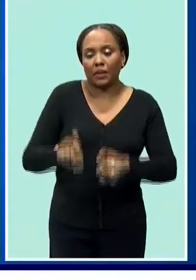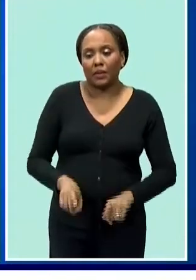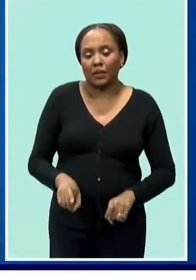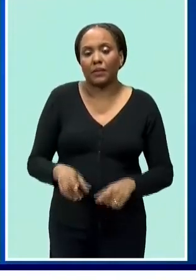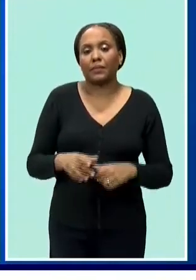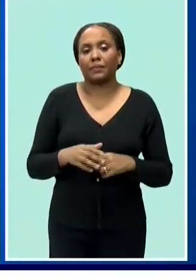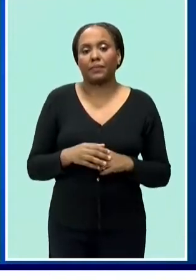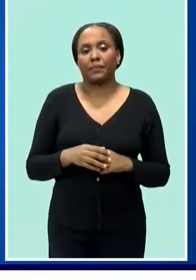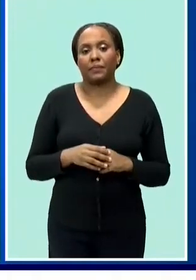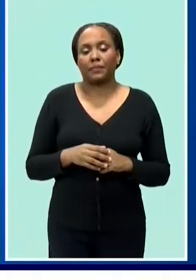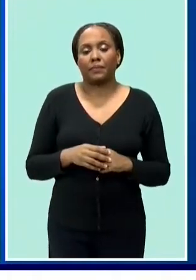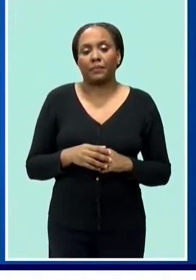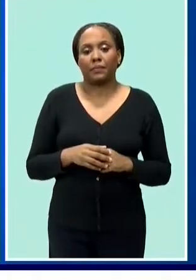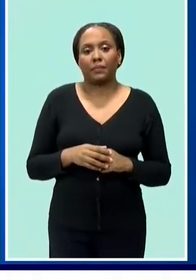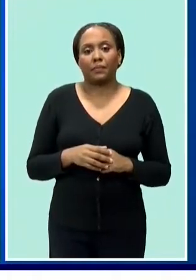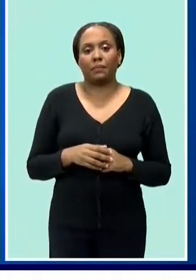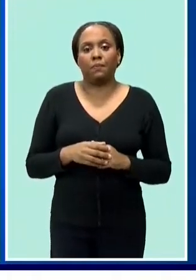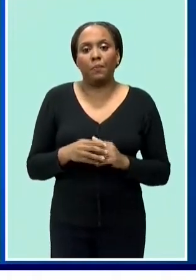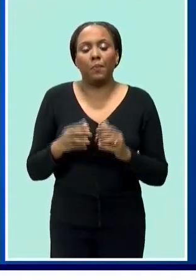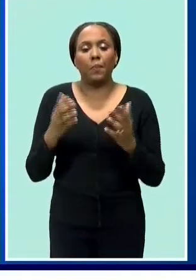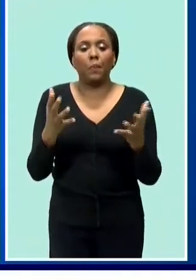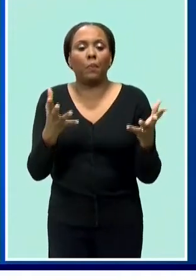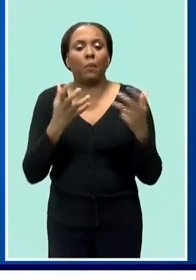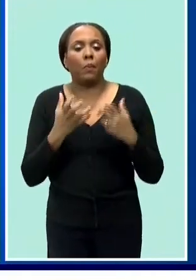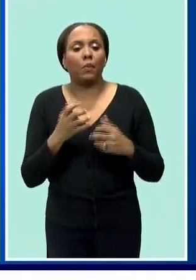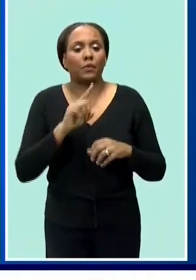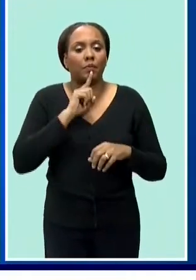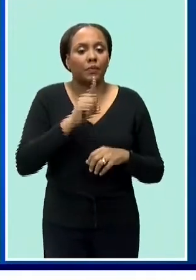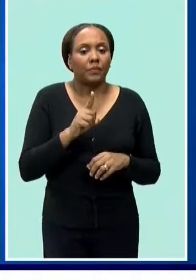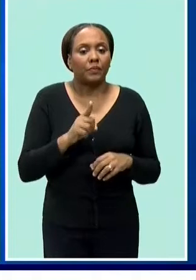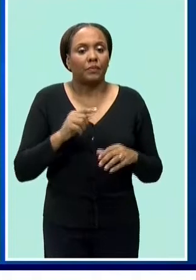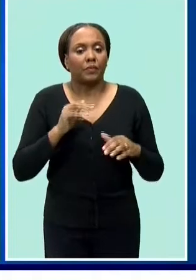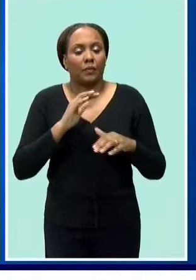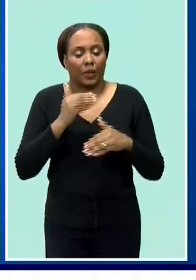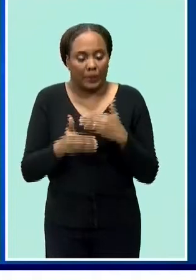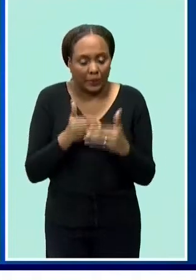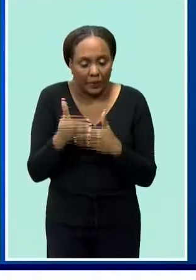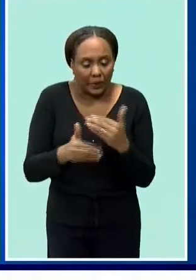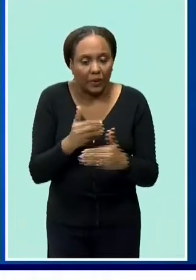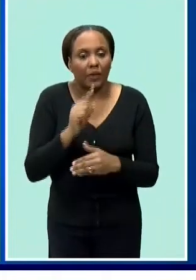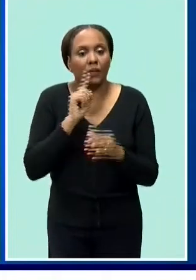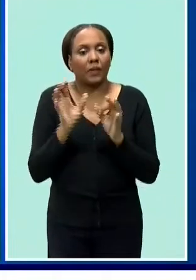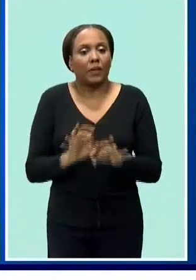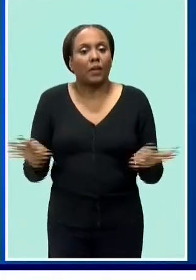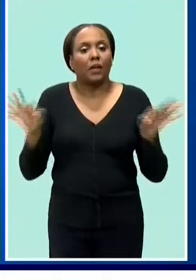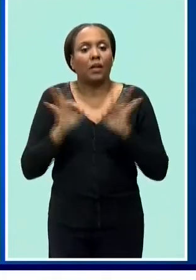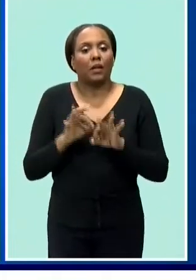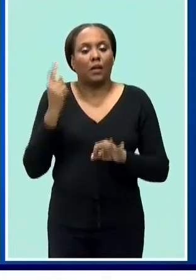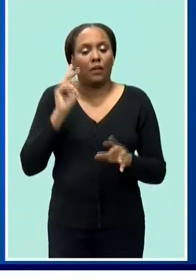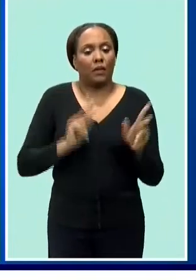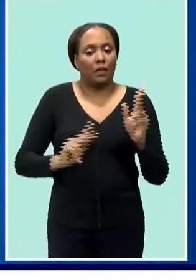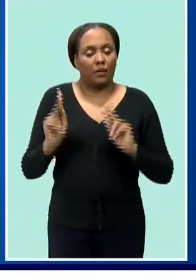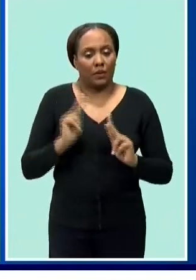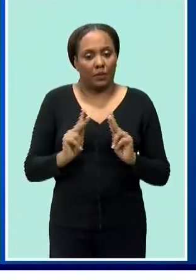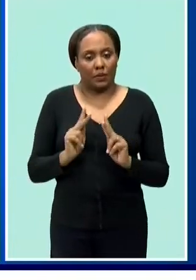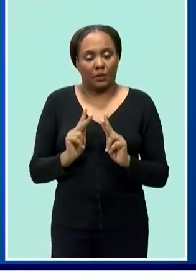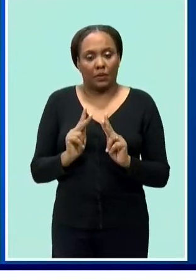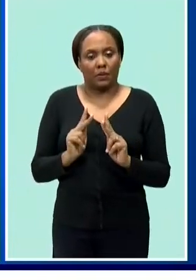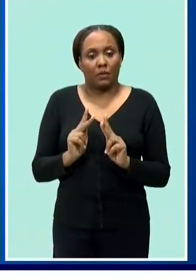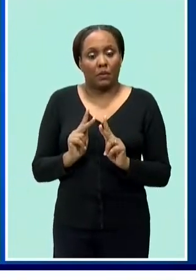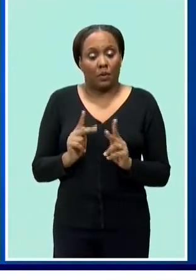ensure that we facilitate the process for our own people before going elsewhere